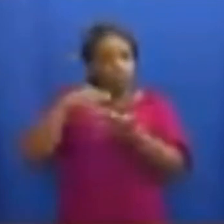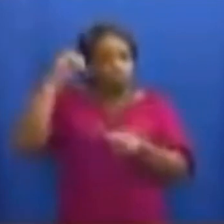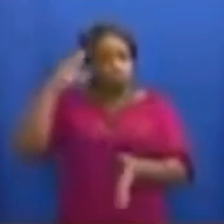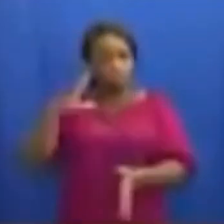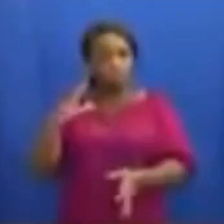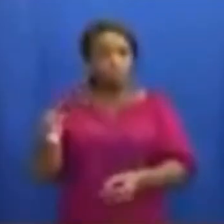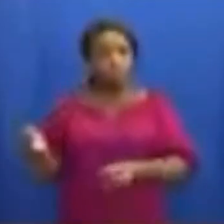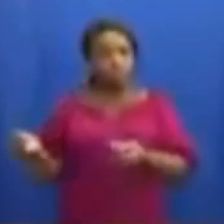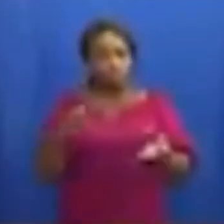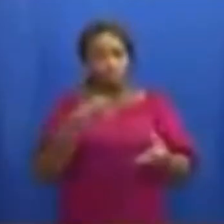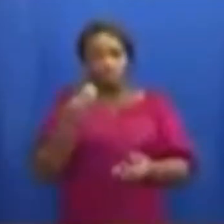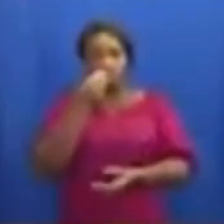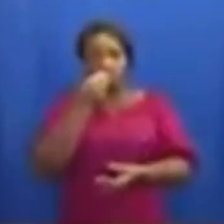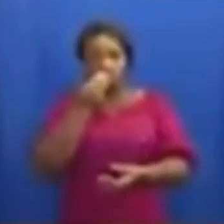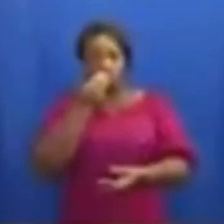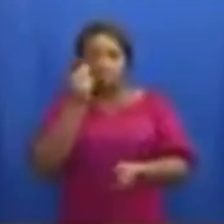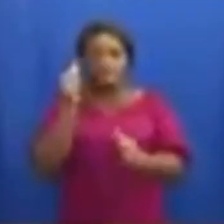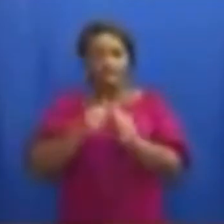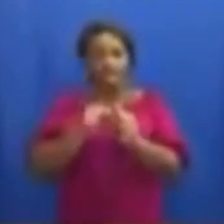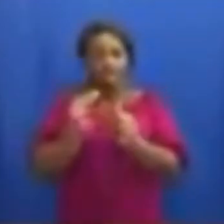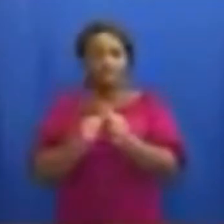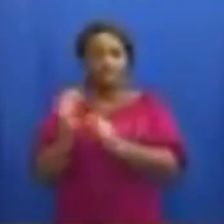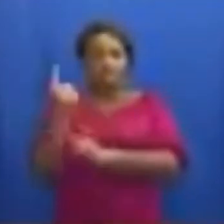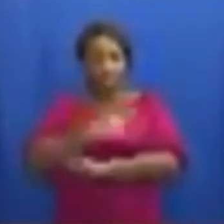one hot meal a day.